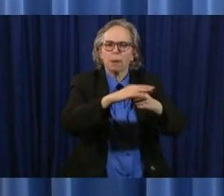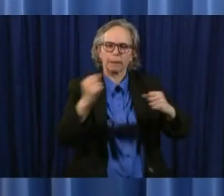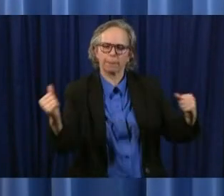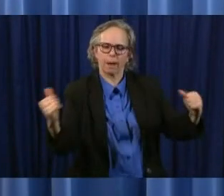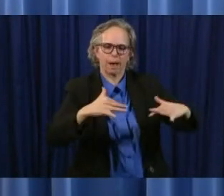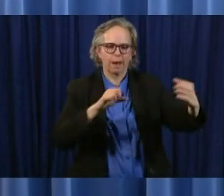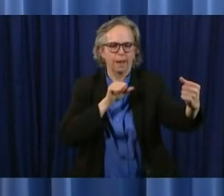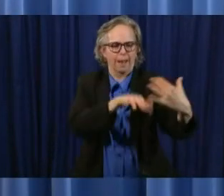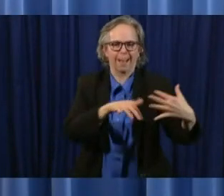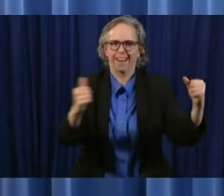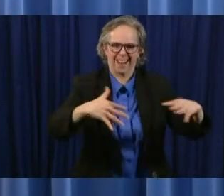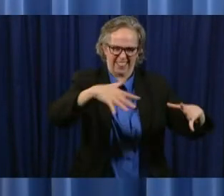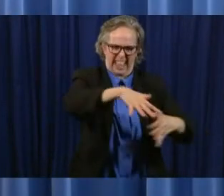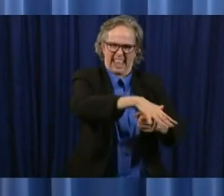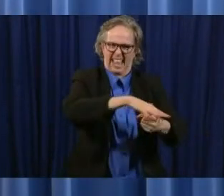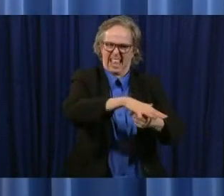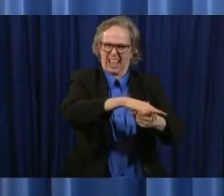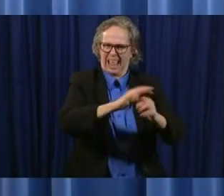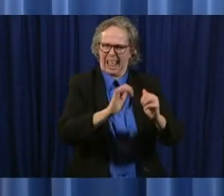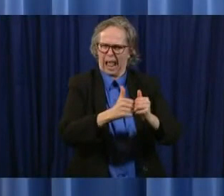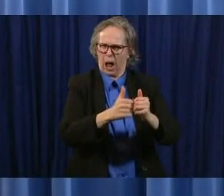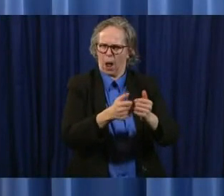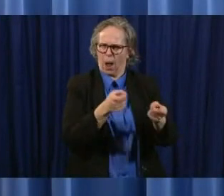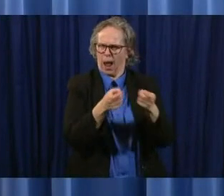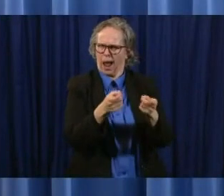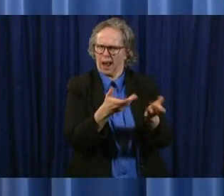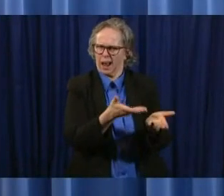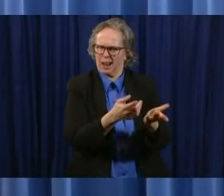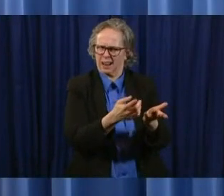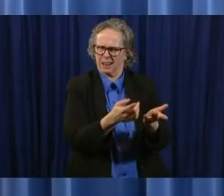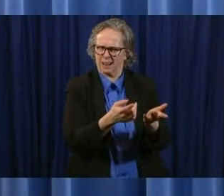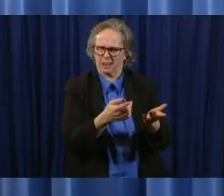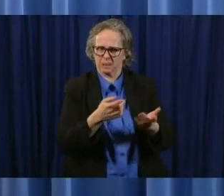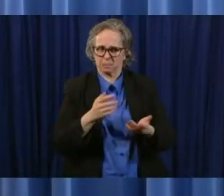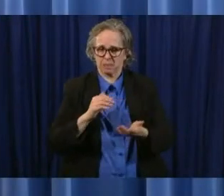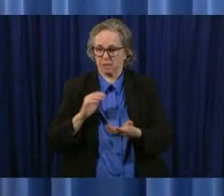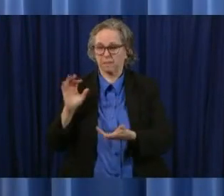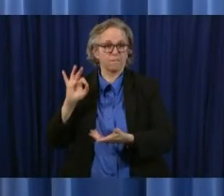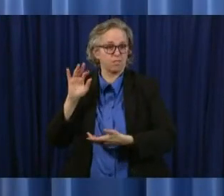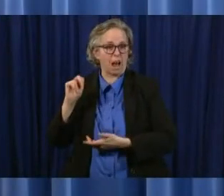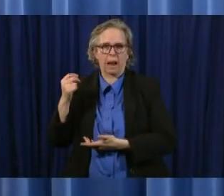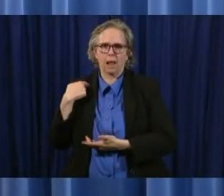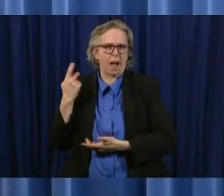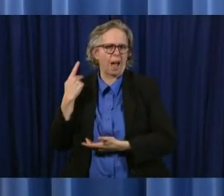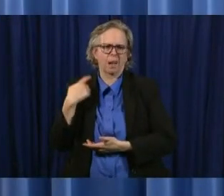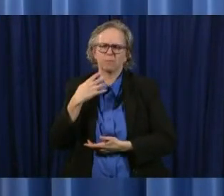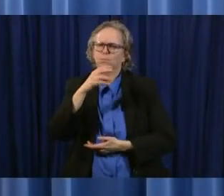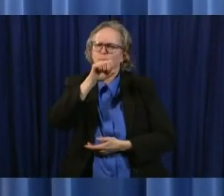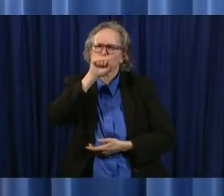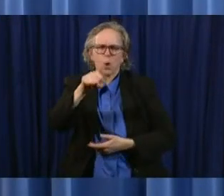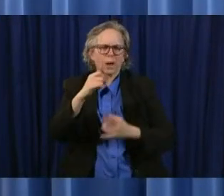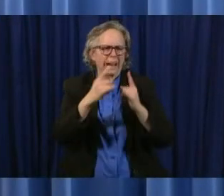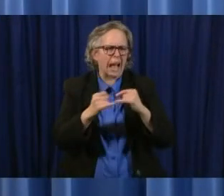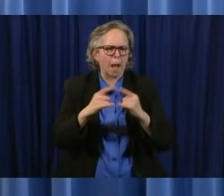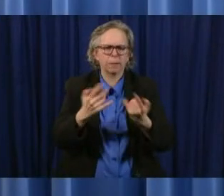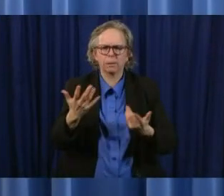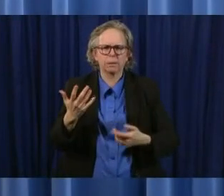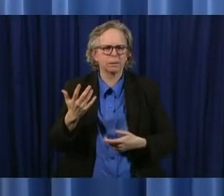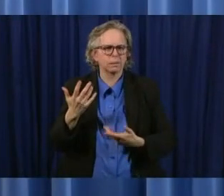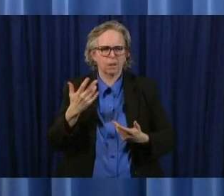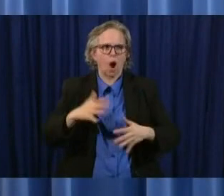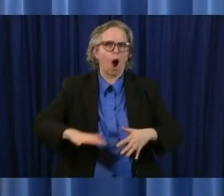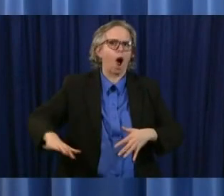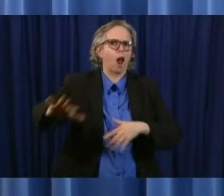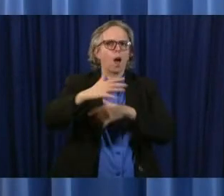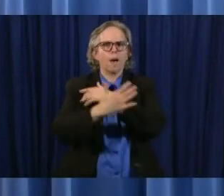have a great camping experience fran and i've camped all across this country we've camped a lot of places in ohio um it's something